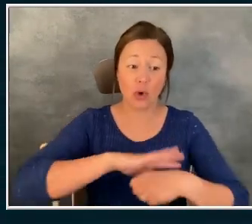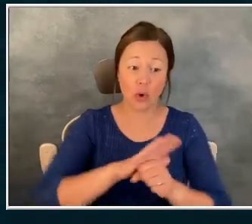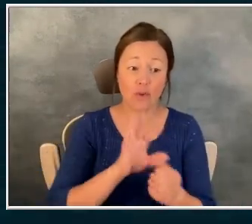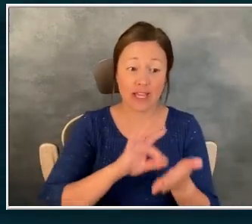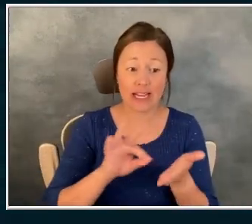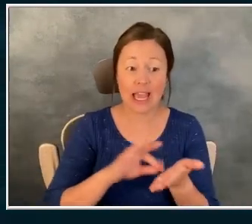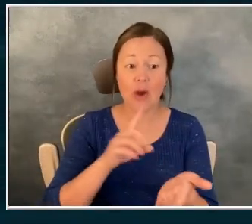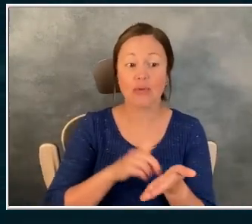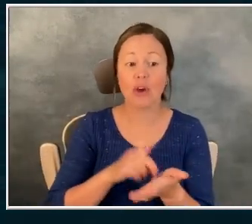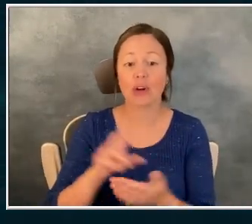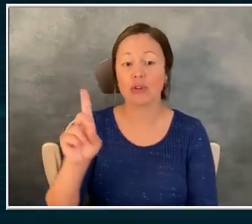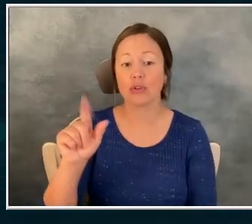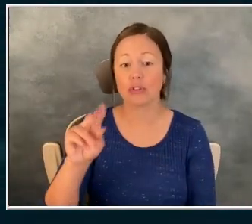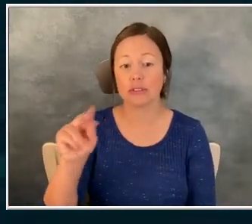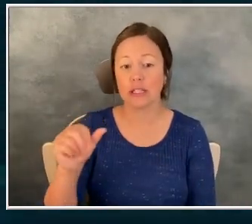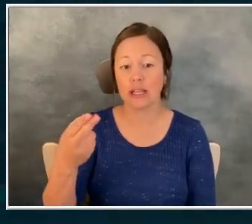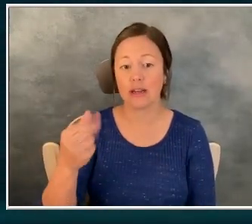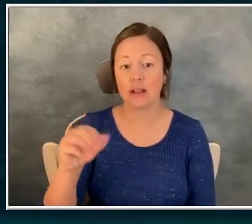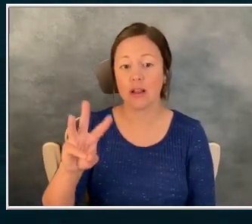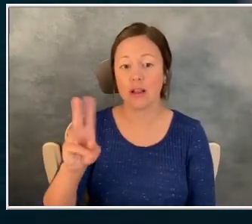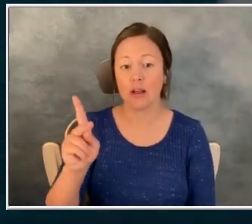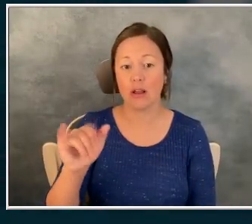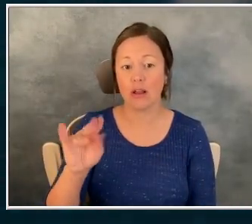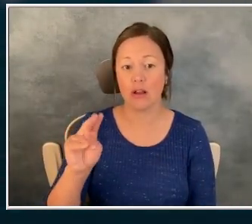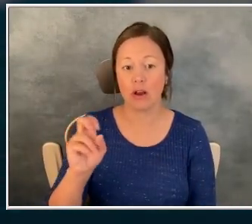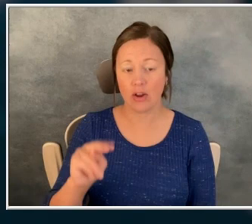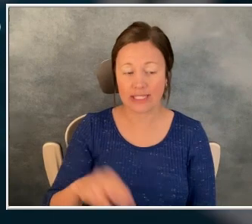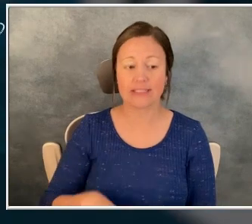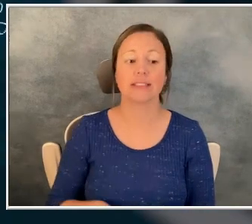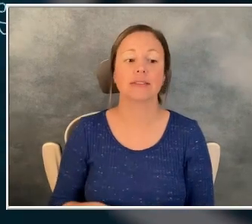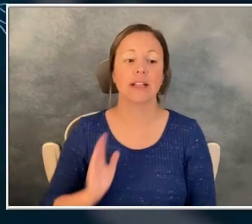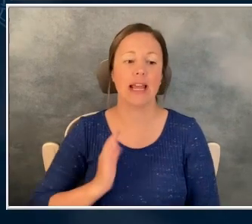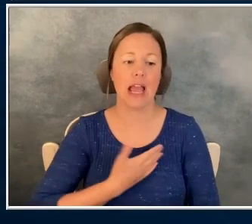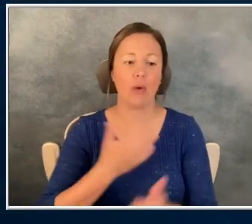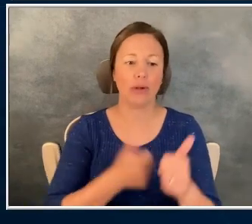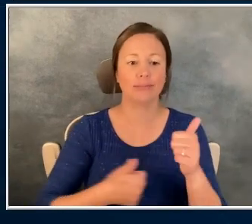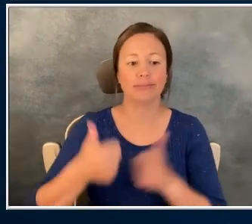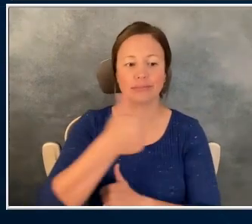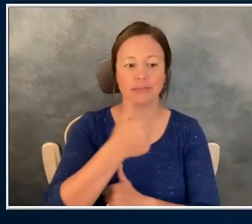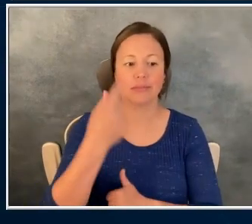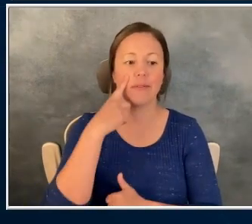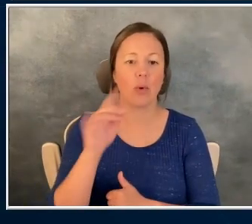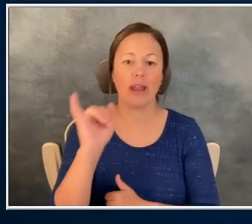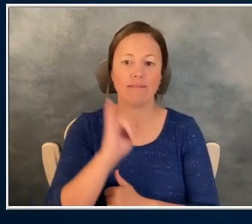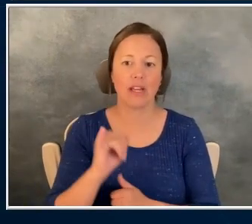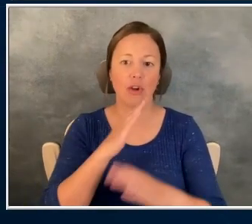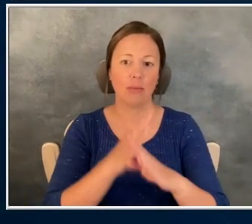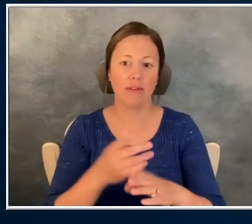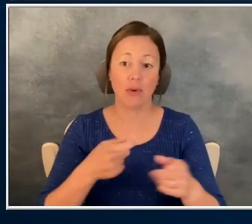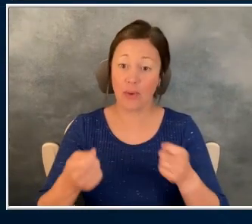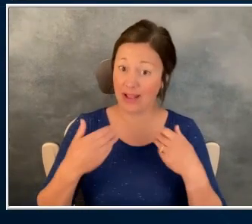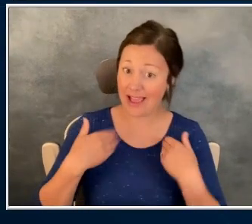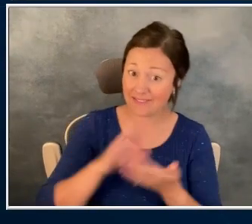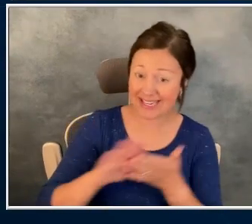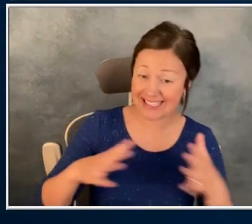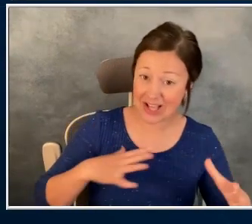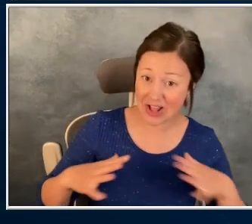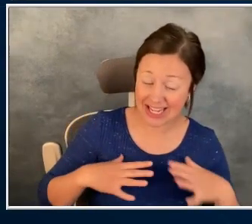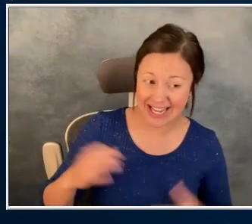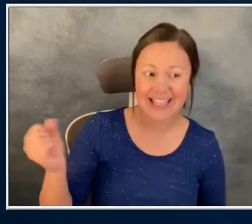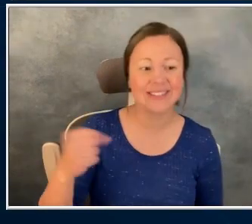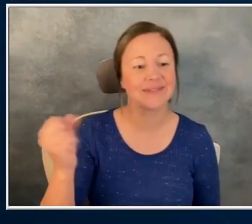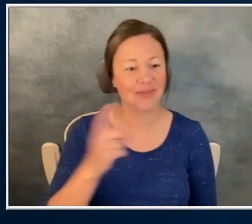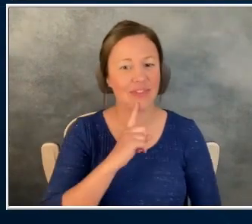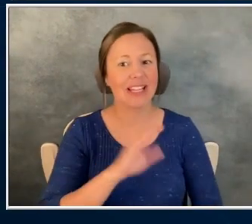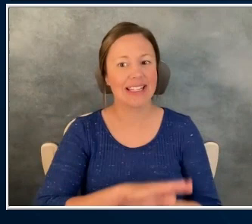Dana Hawkinson, Medical Director of Infection Prevention and Control here at the Health System. Did you have a nice holiday? Yeah, it was nice. It was nice